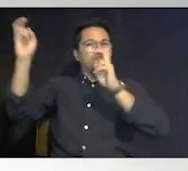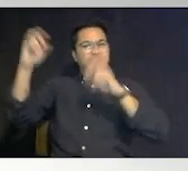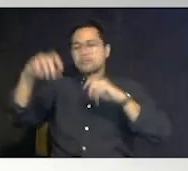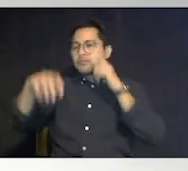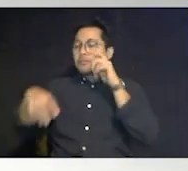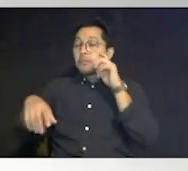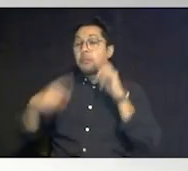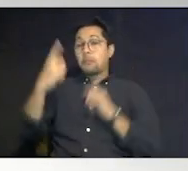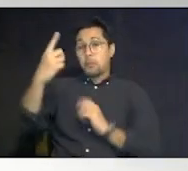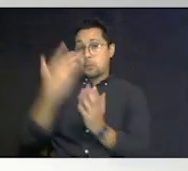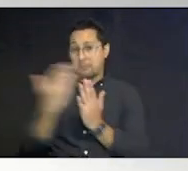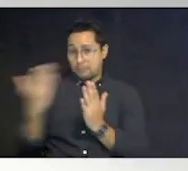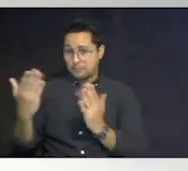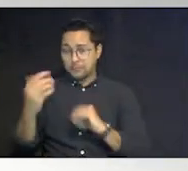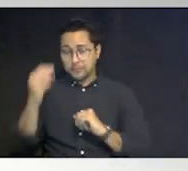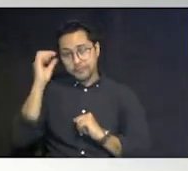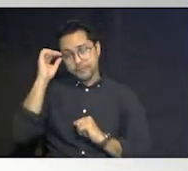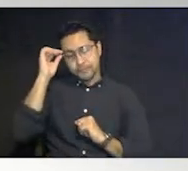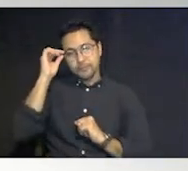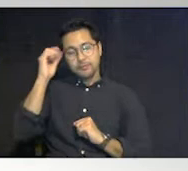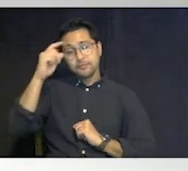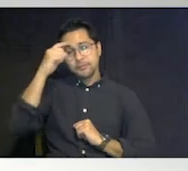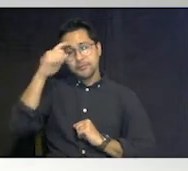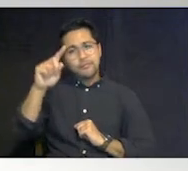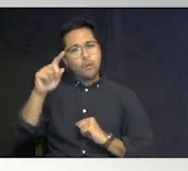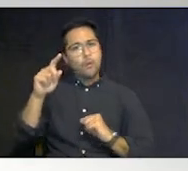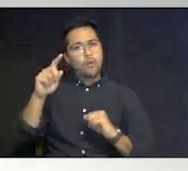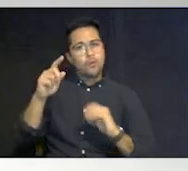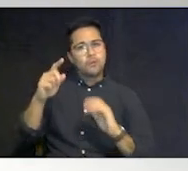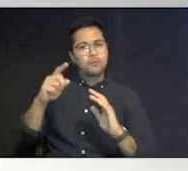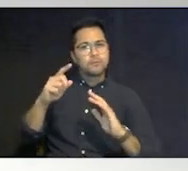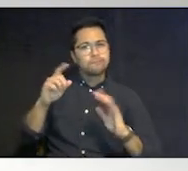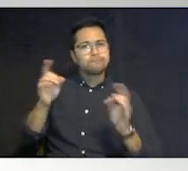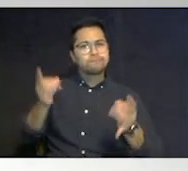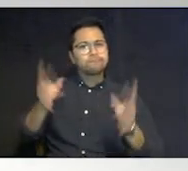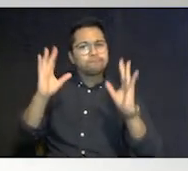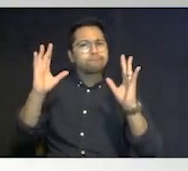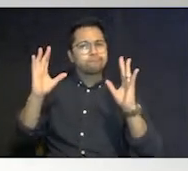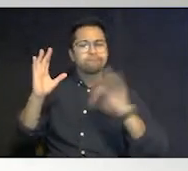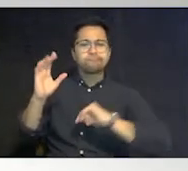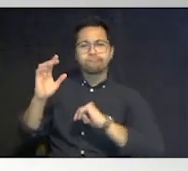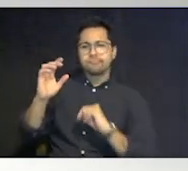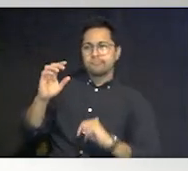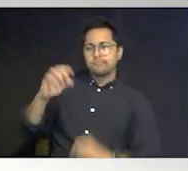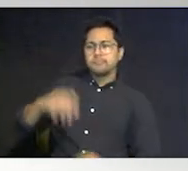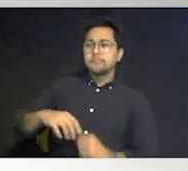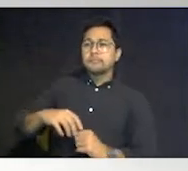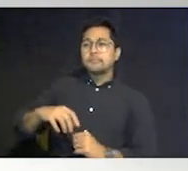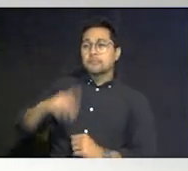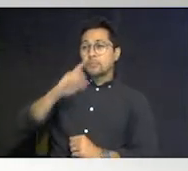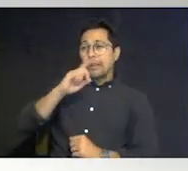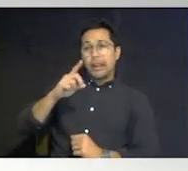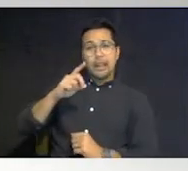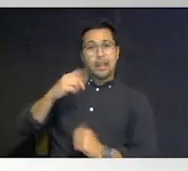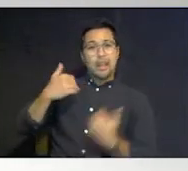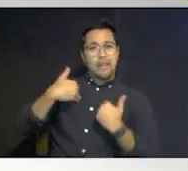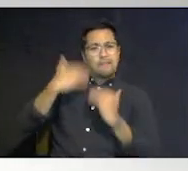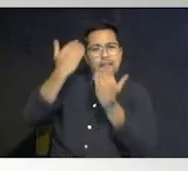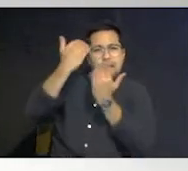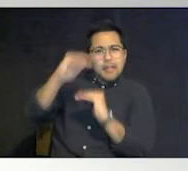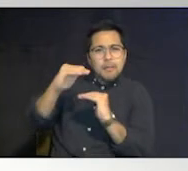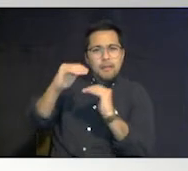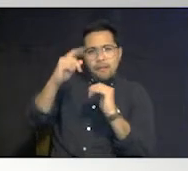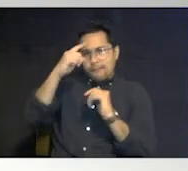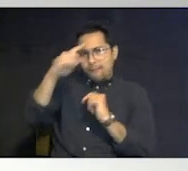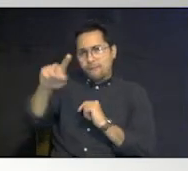of the things that um the major disasters create is a limitation in housing